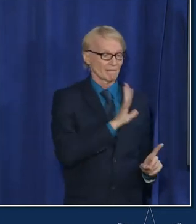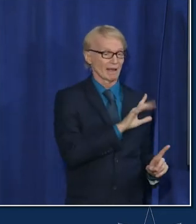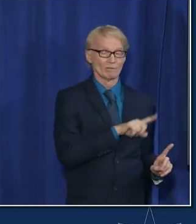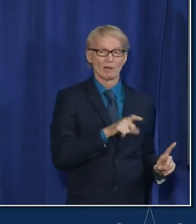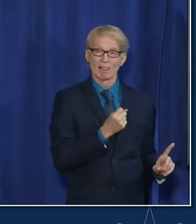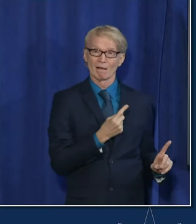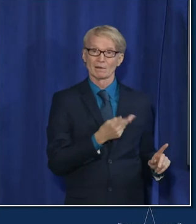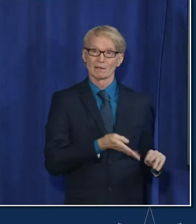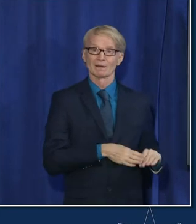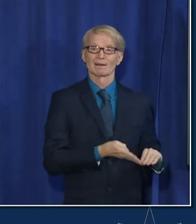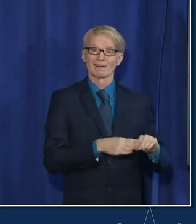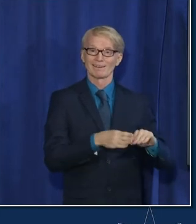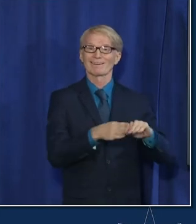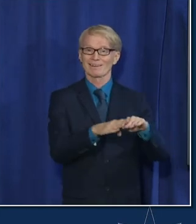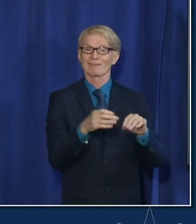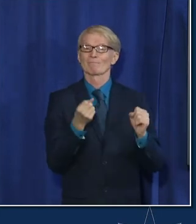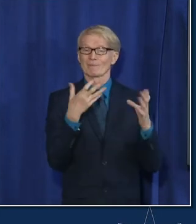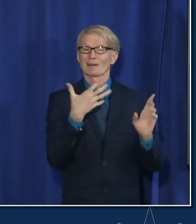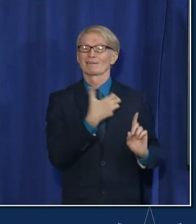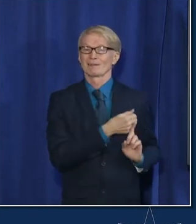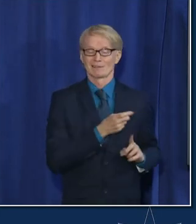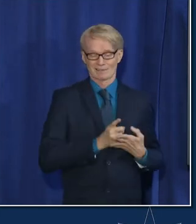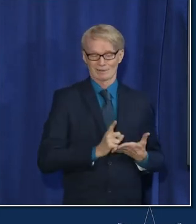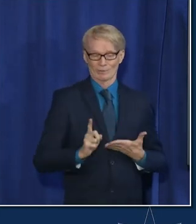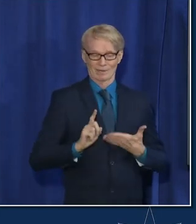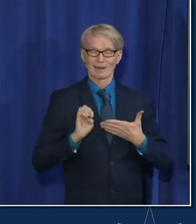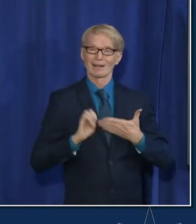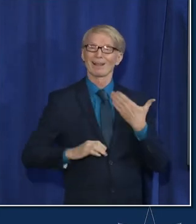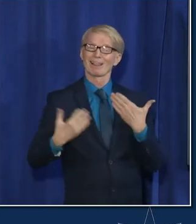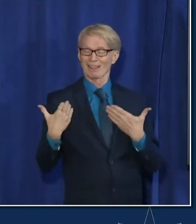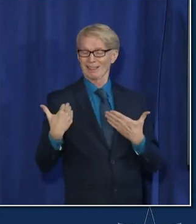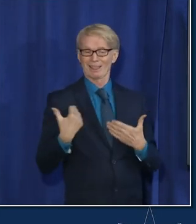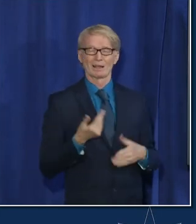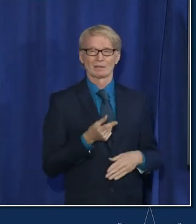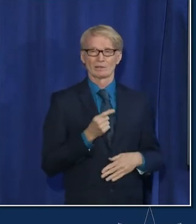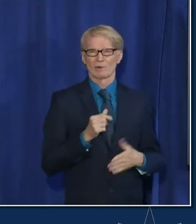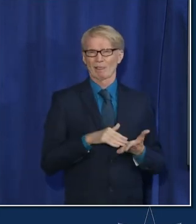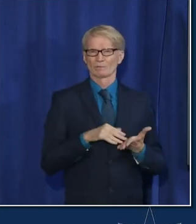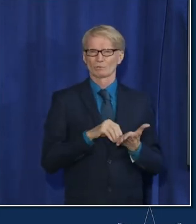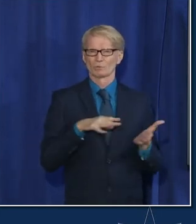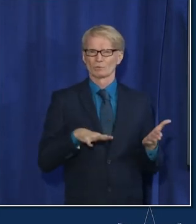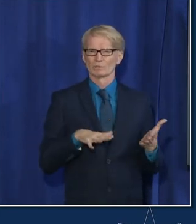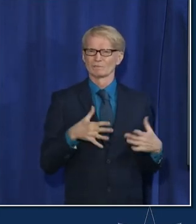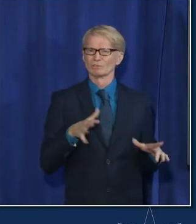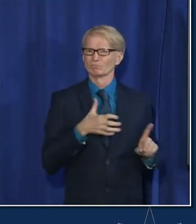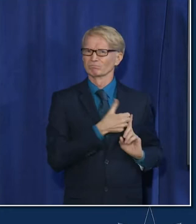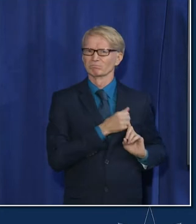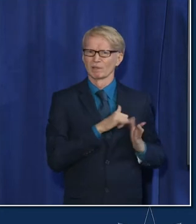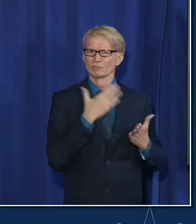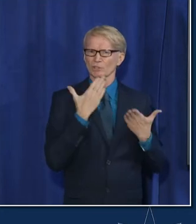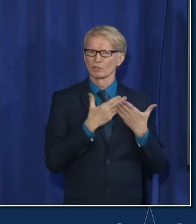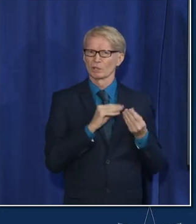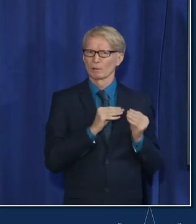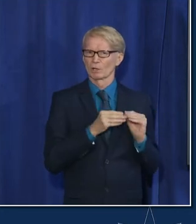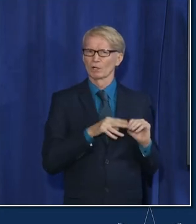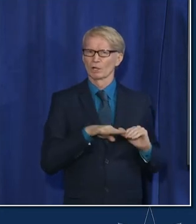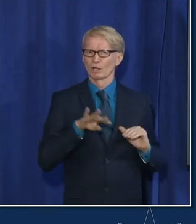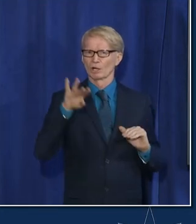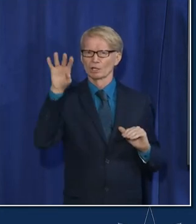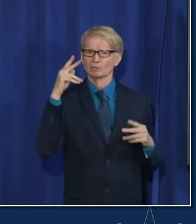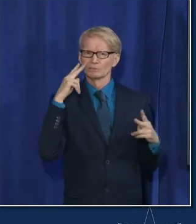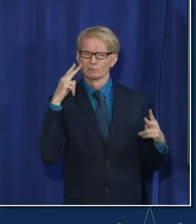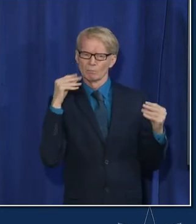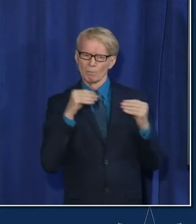increases we saw just in that weekend of number 12 over 20 000 students getting vaccinated it was a good start we're still continuing to see